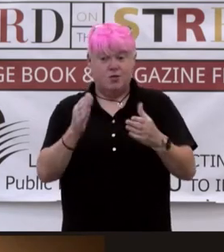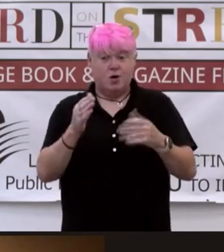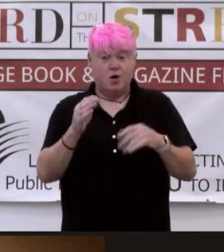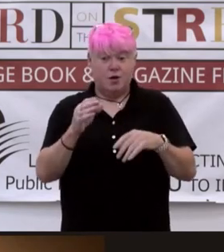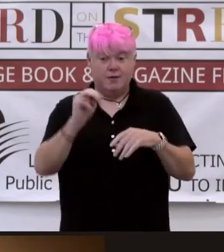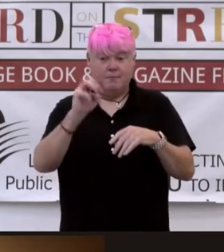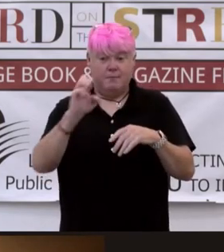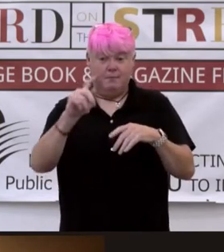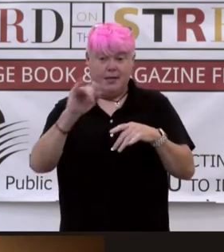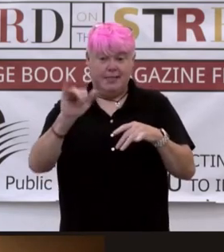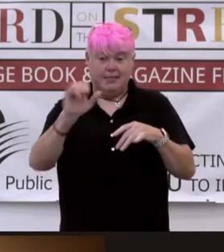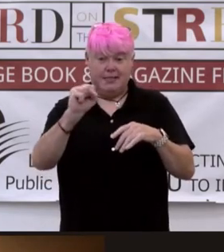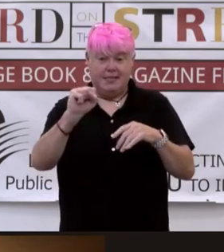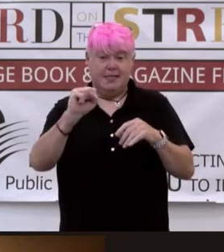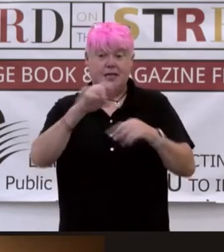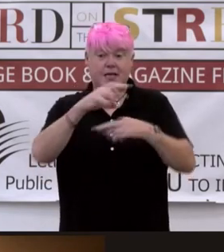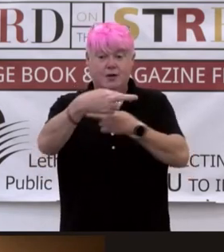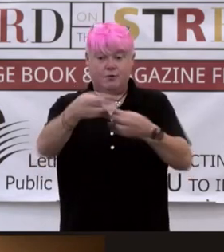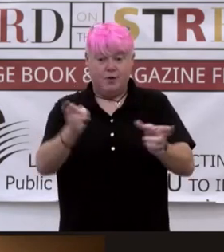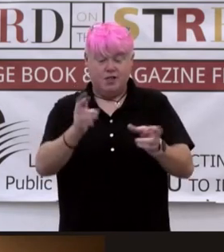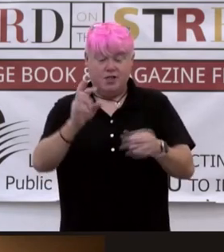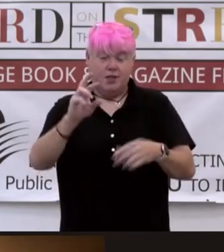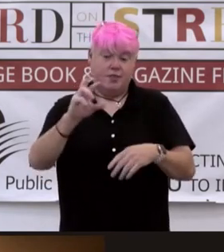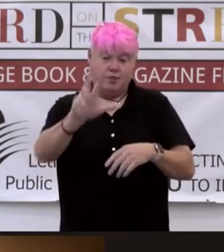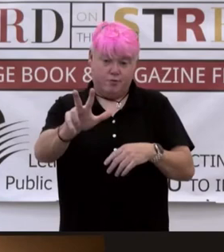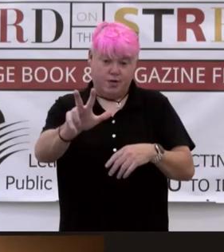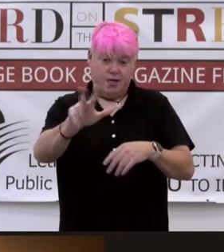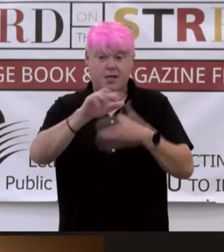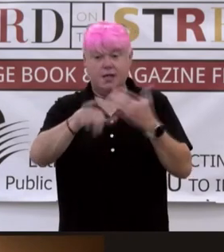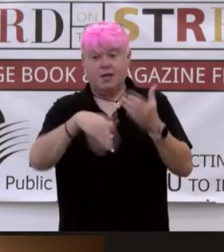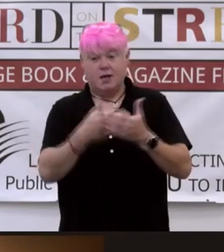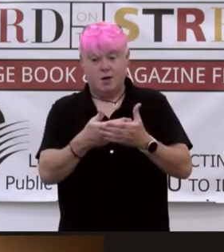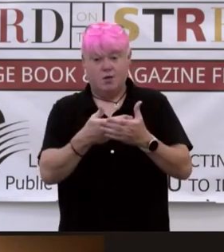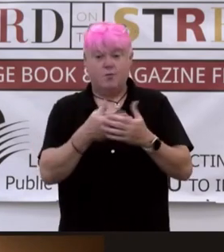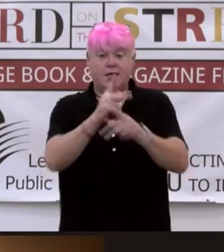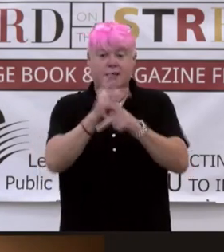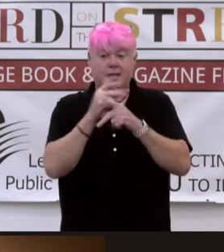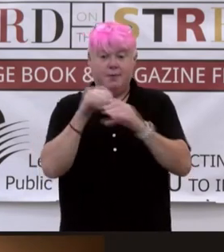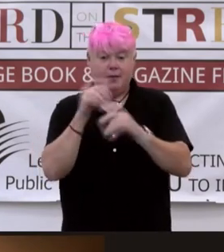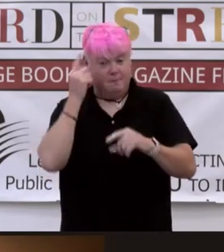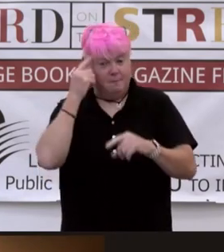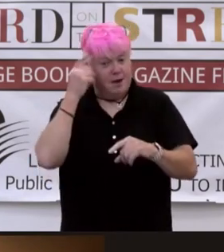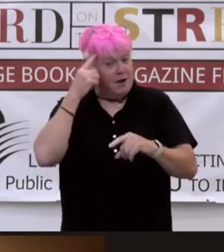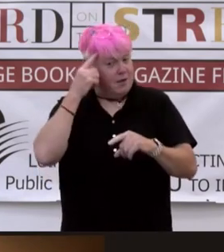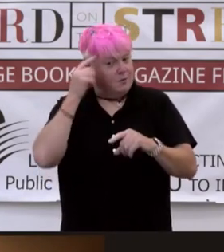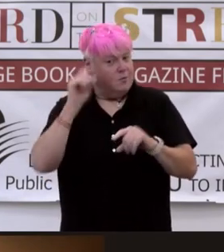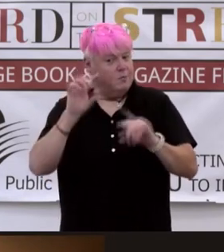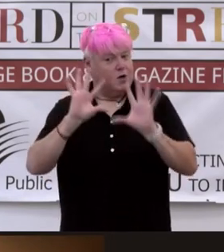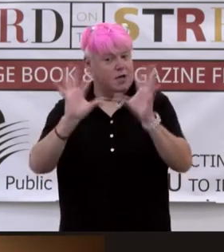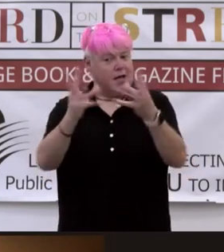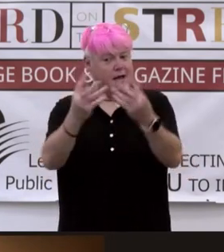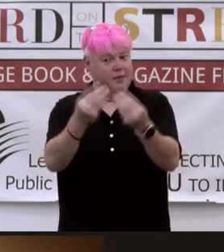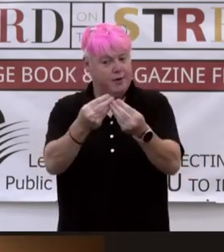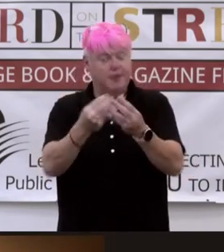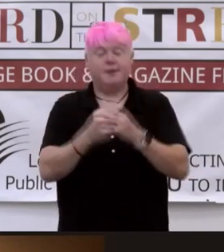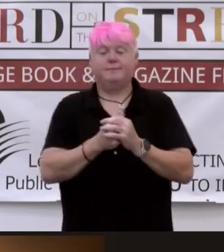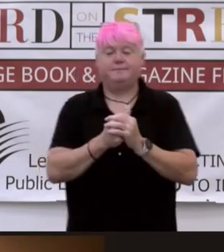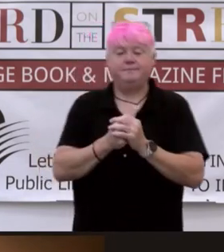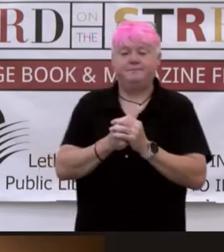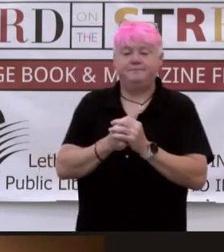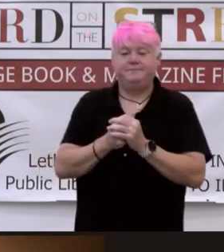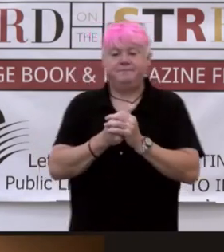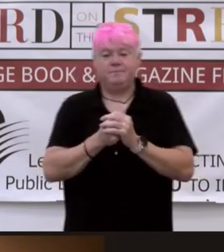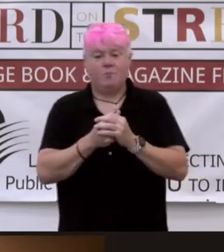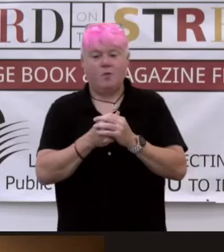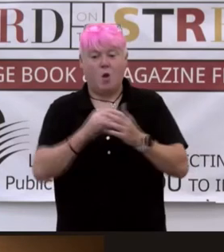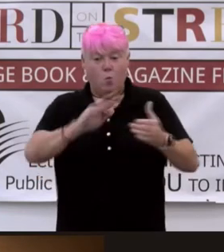Alberta Region 3, and again, always just something that we keep in mind when we're gathering and talking. So, welcome